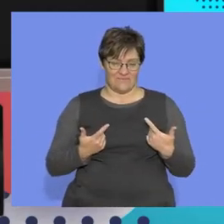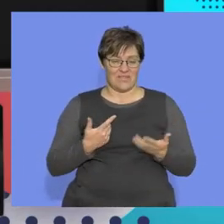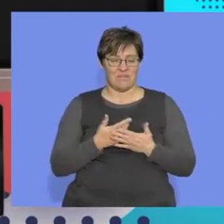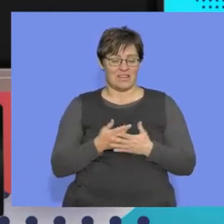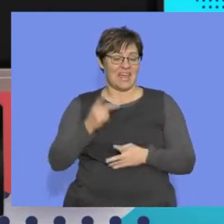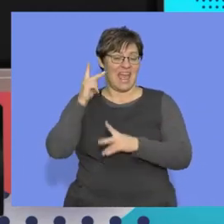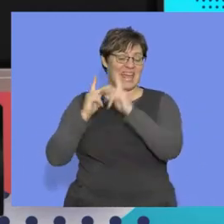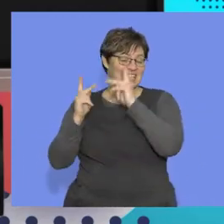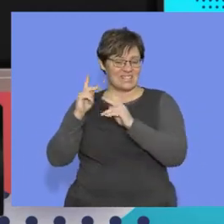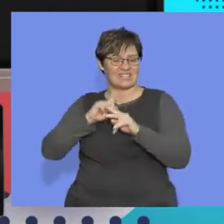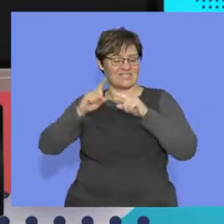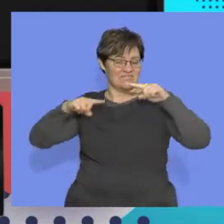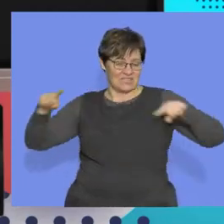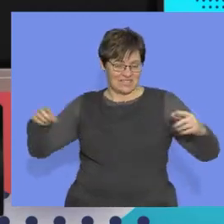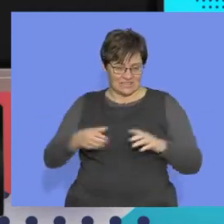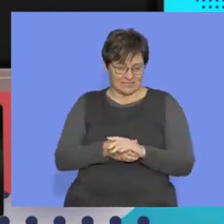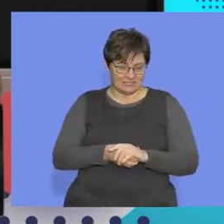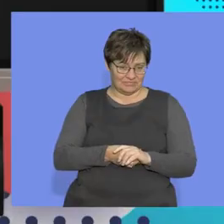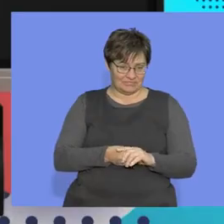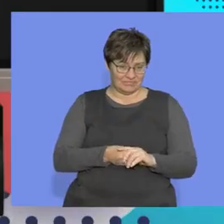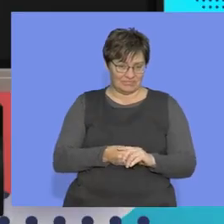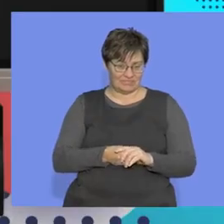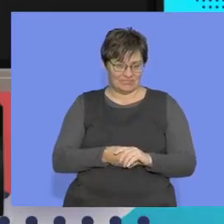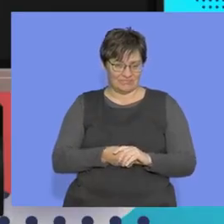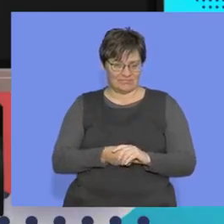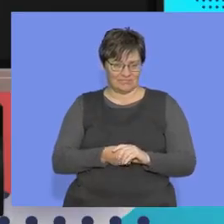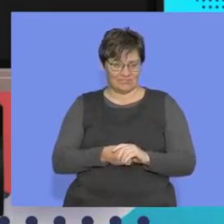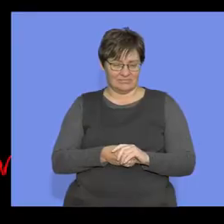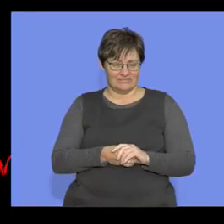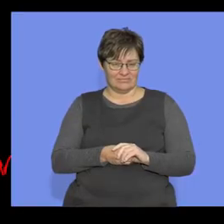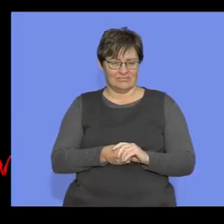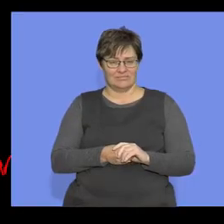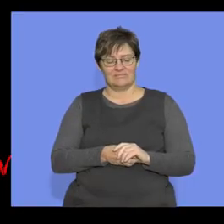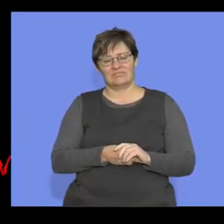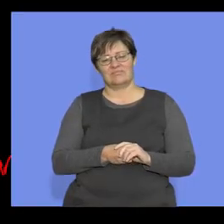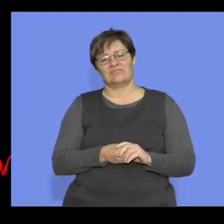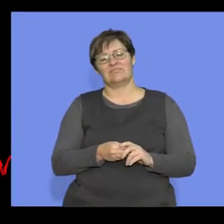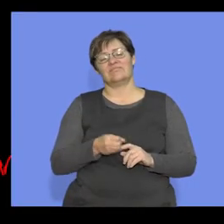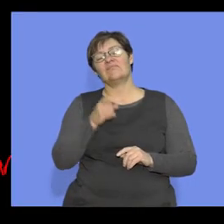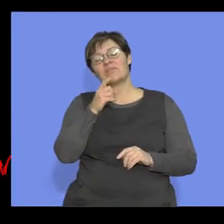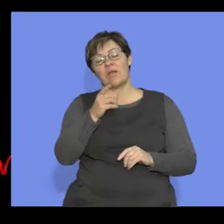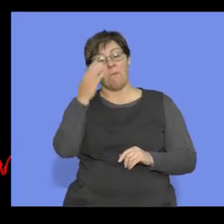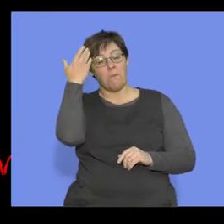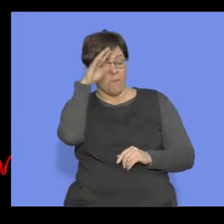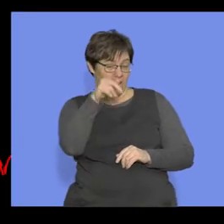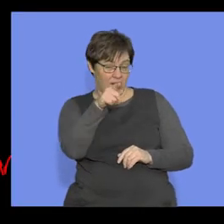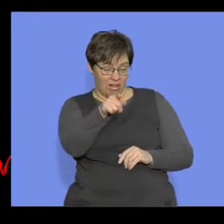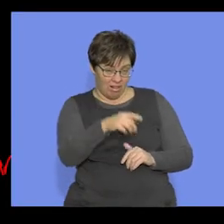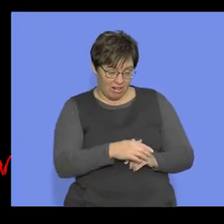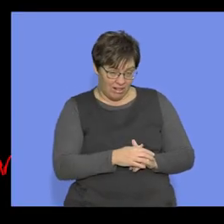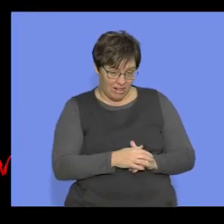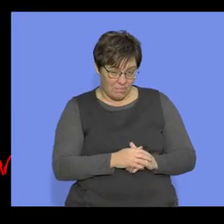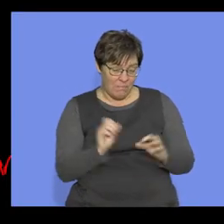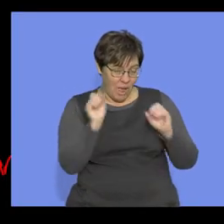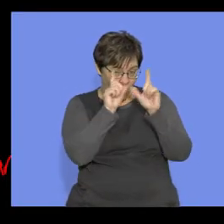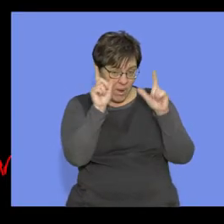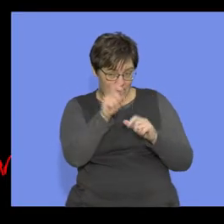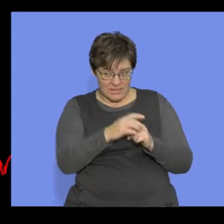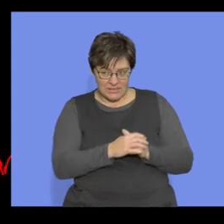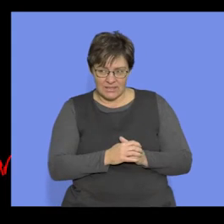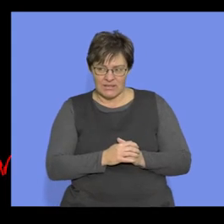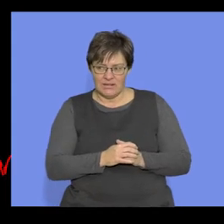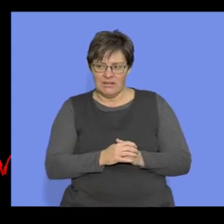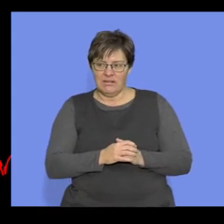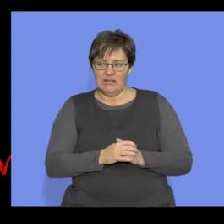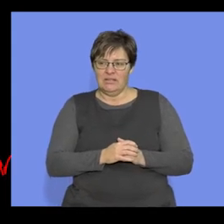of these ancestors of the hominens. Okay, so you guys need to, right, the ones that you need to be aware of